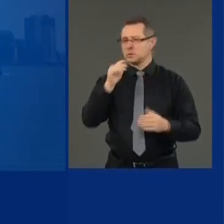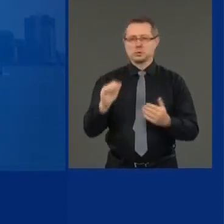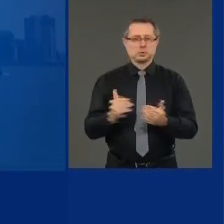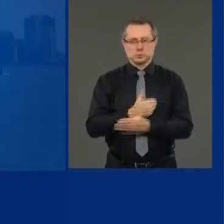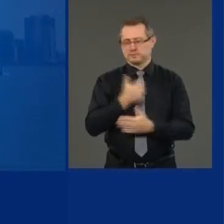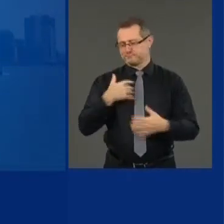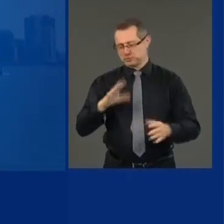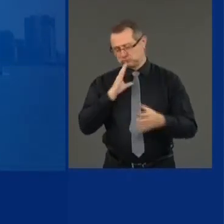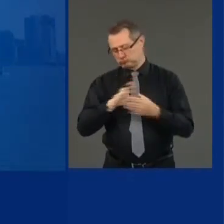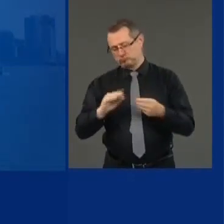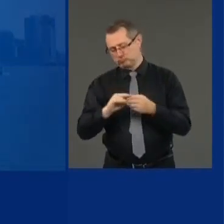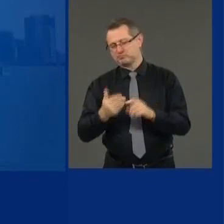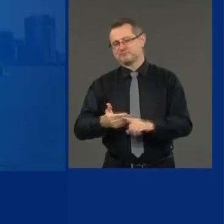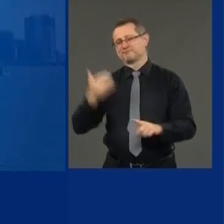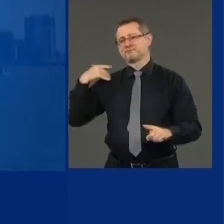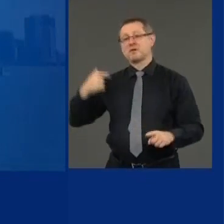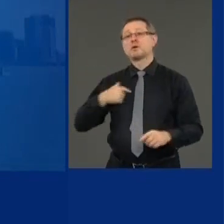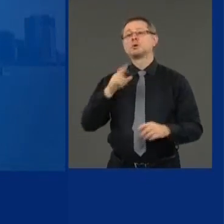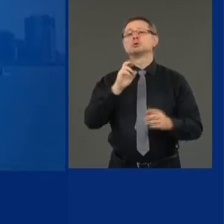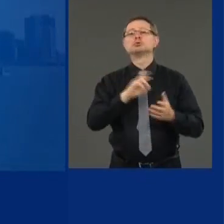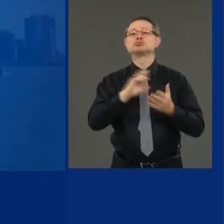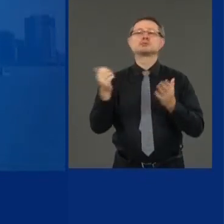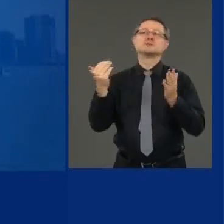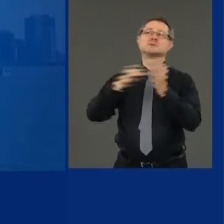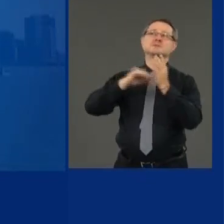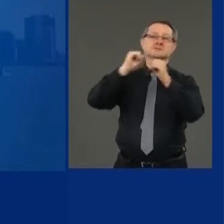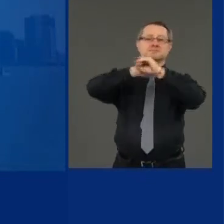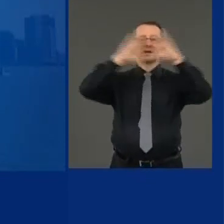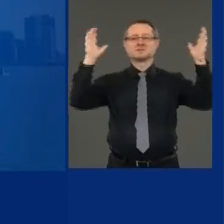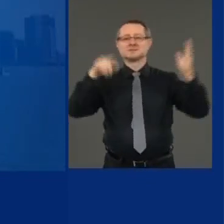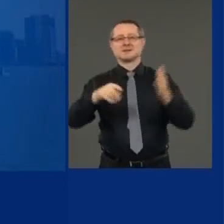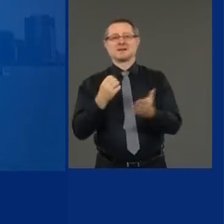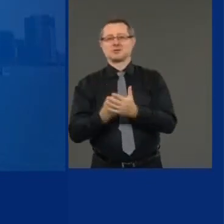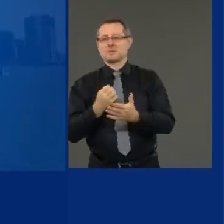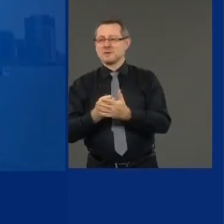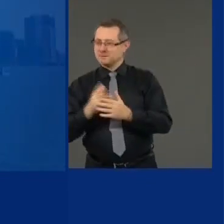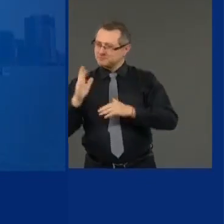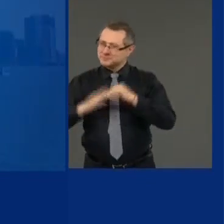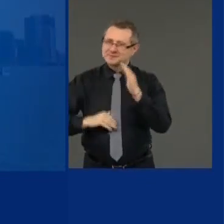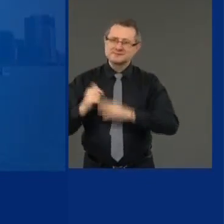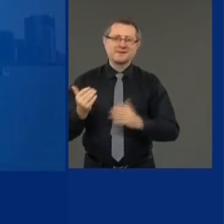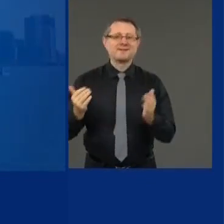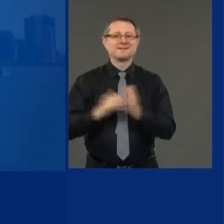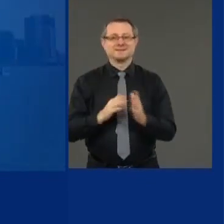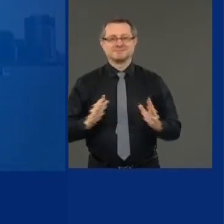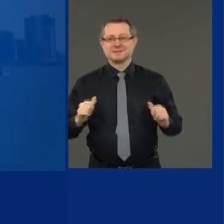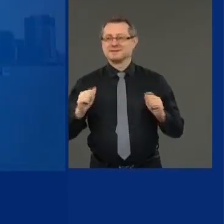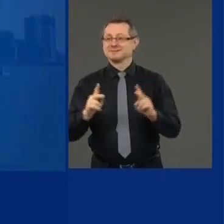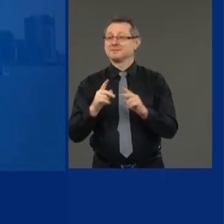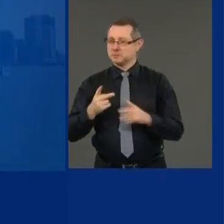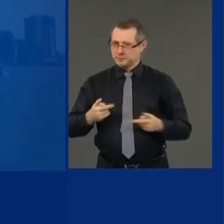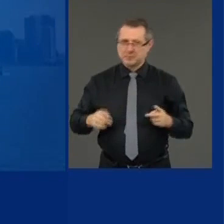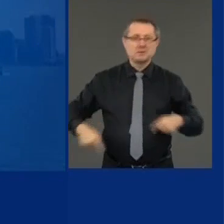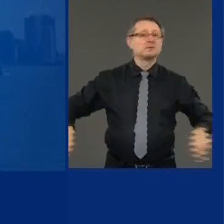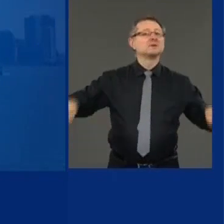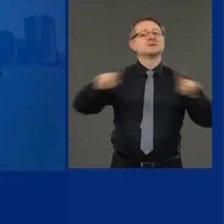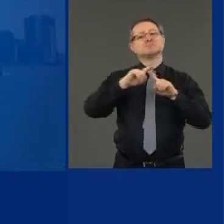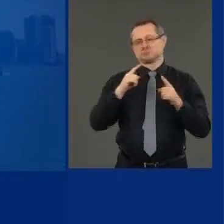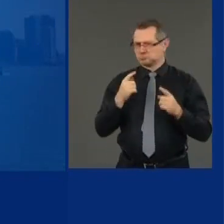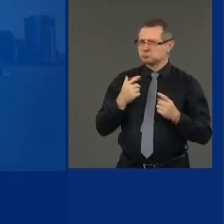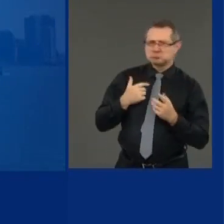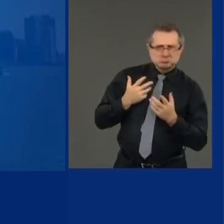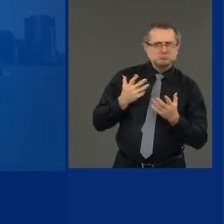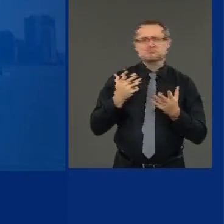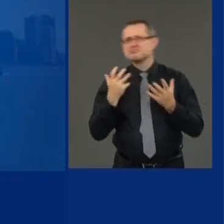economy, rebuild the economy. You have a lot of people who left New York City when COVID was at its height. Uh, you then have this